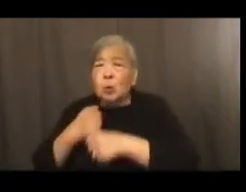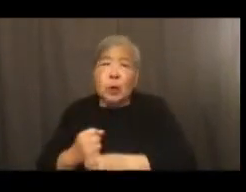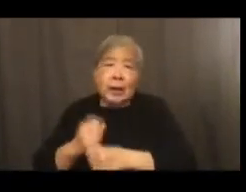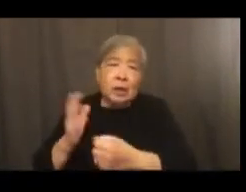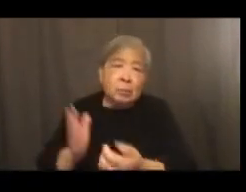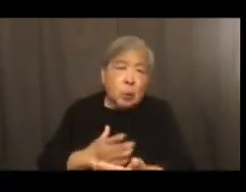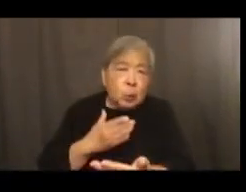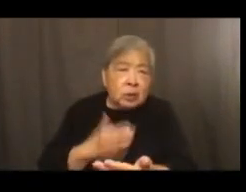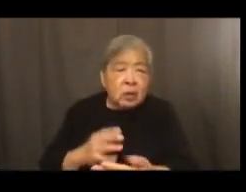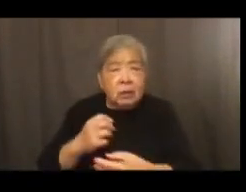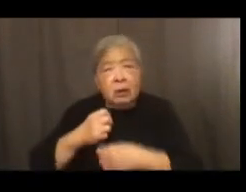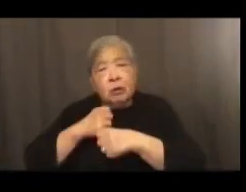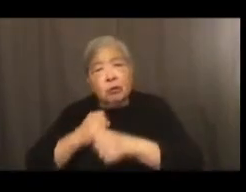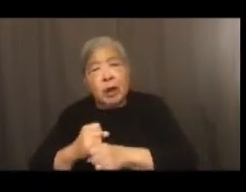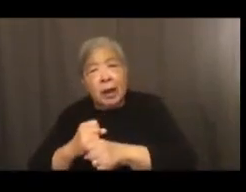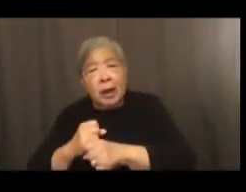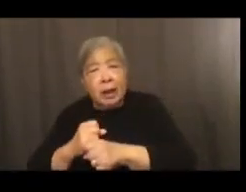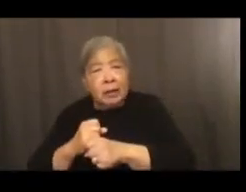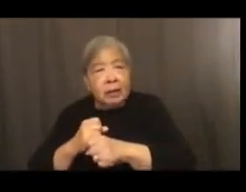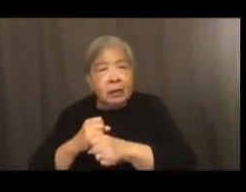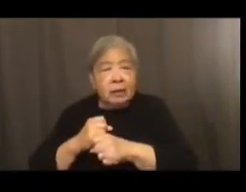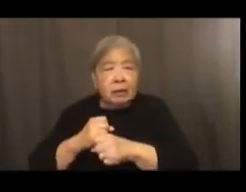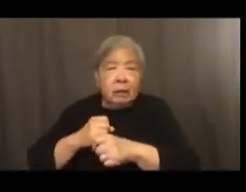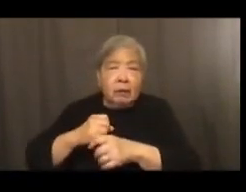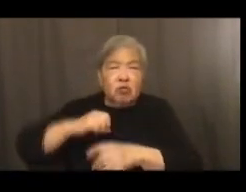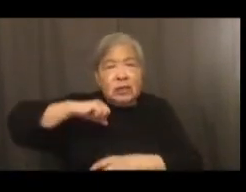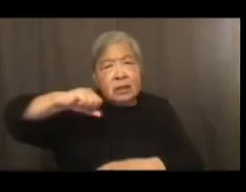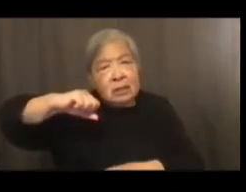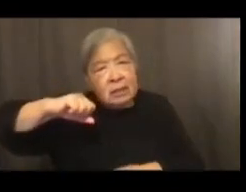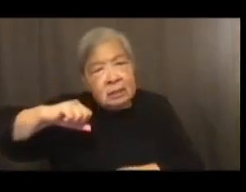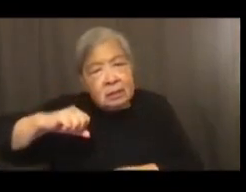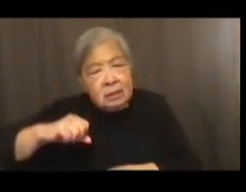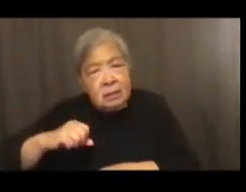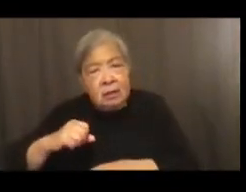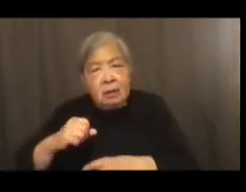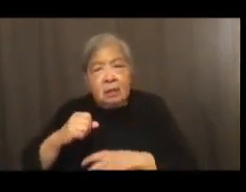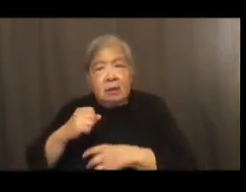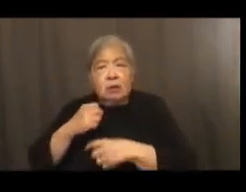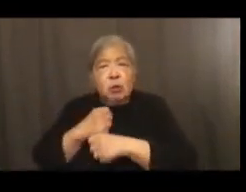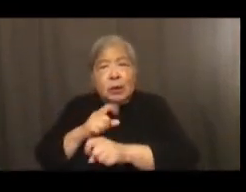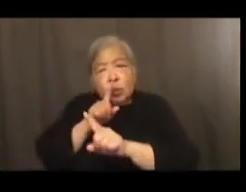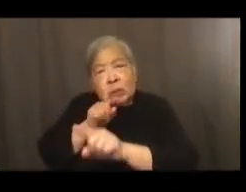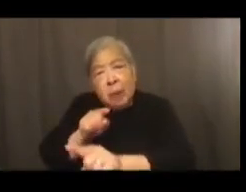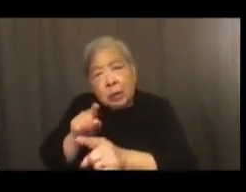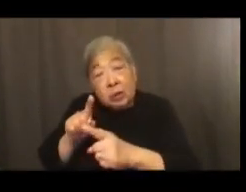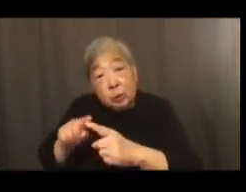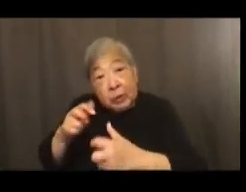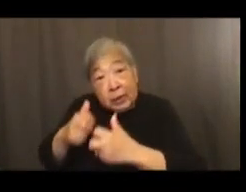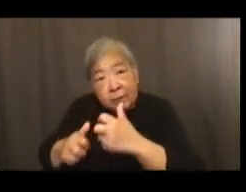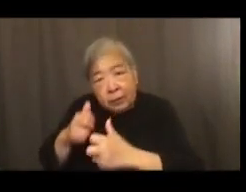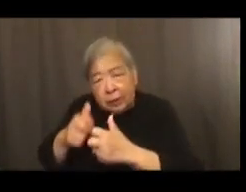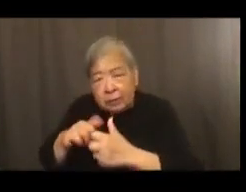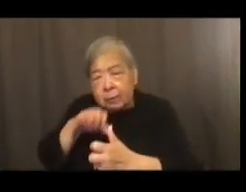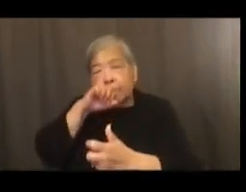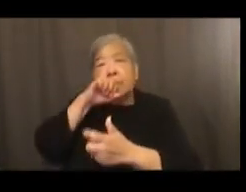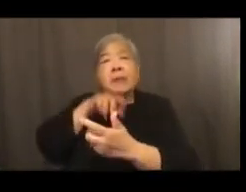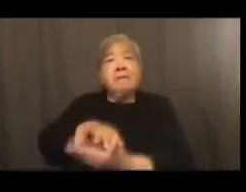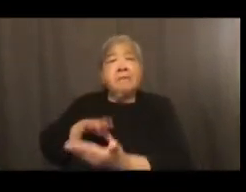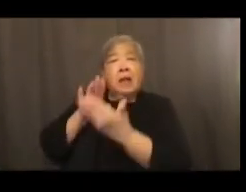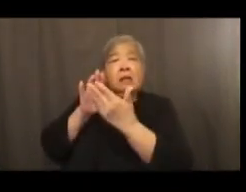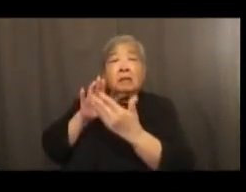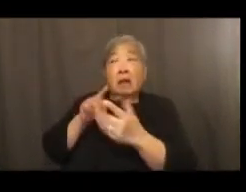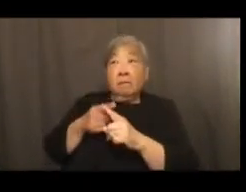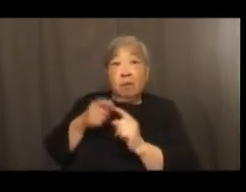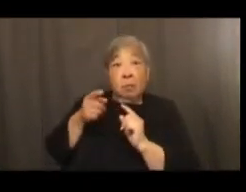created many bombs and resistances to some of the difficulties they face and out of them. And